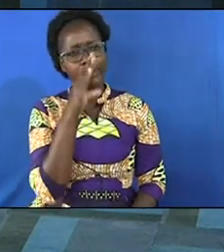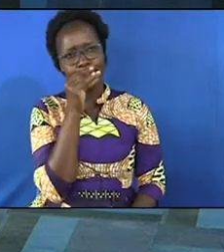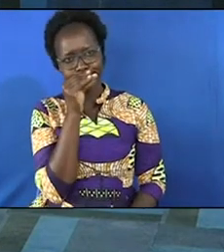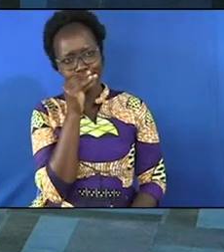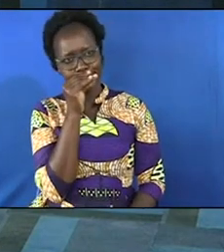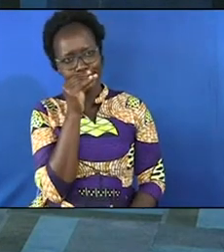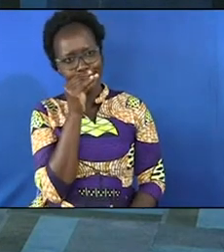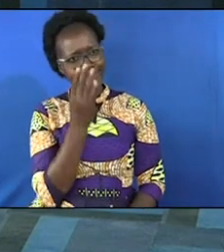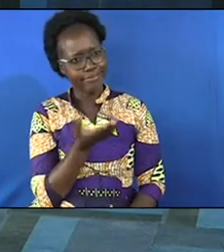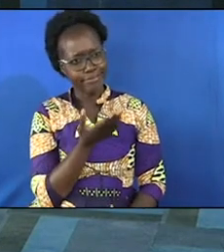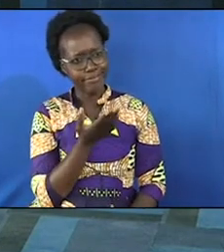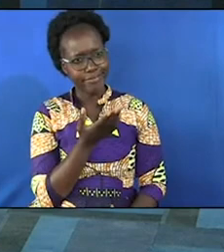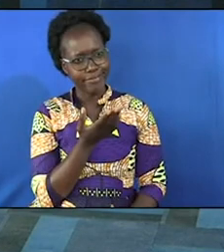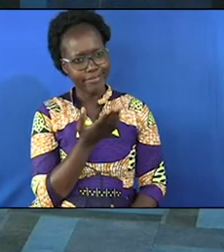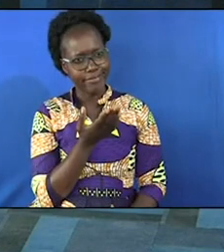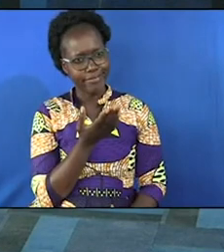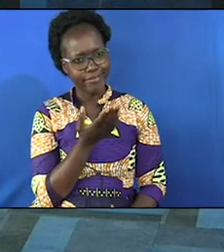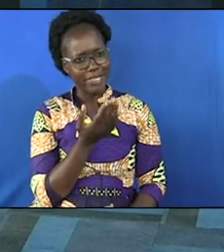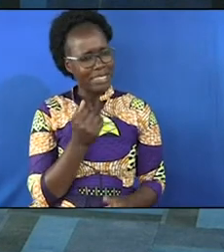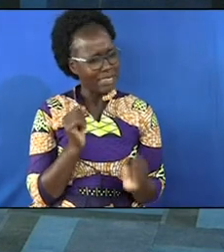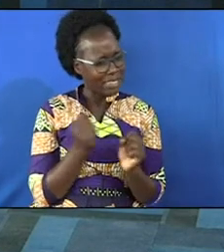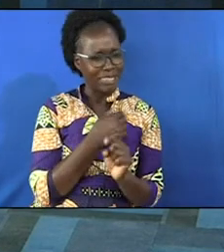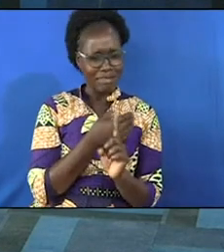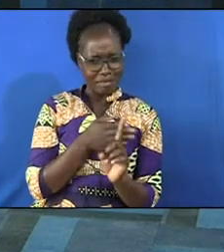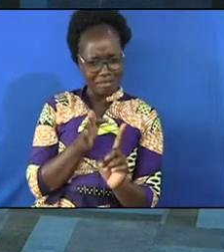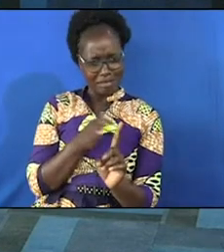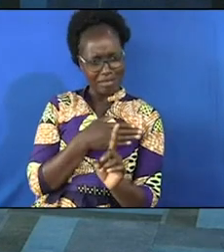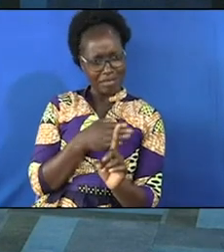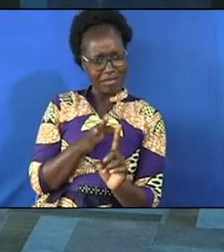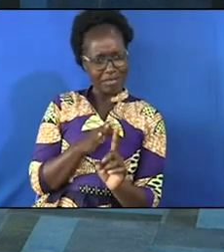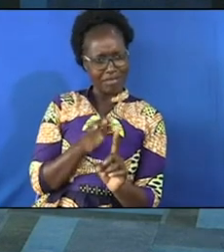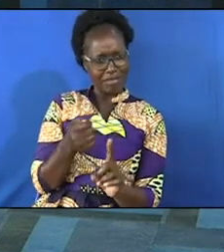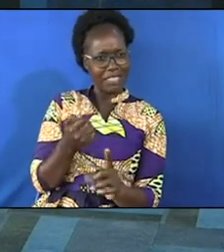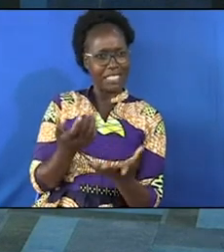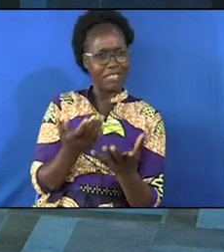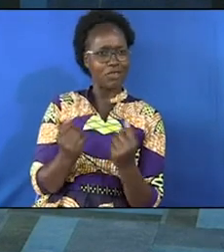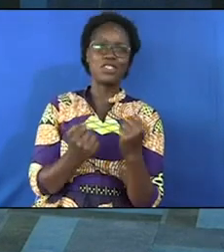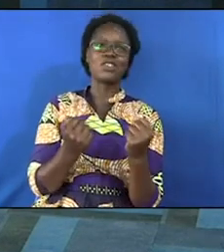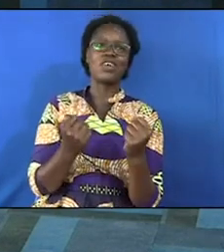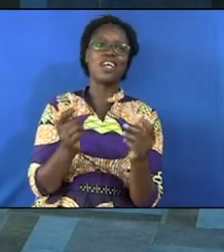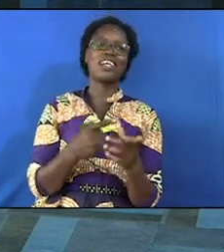my friend you cannot win a lady with the khaki you must talk